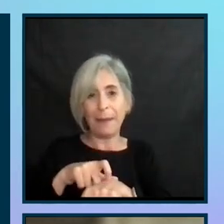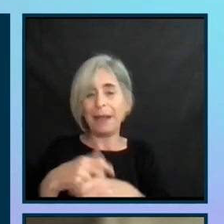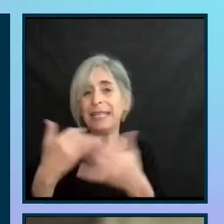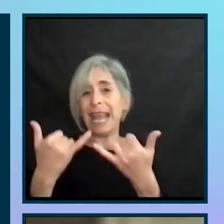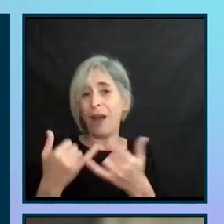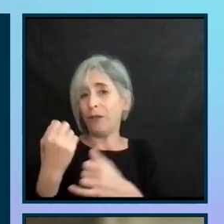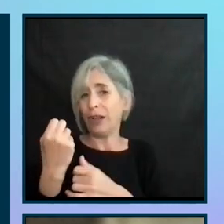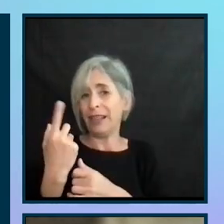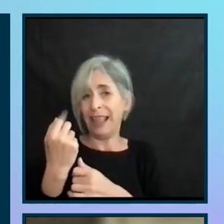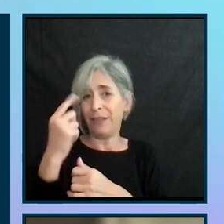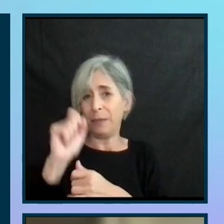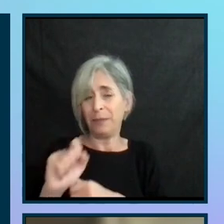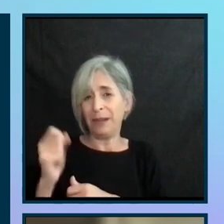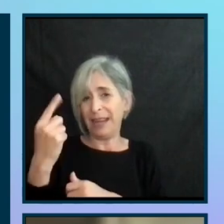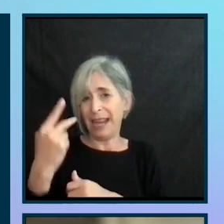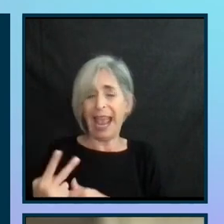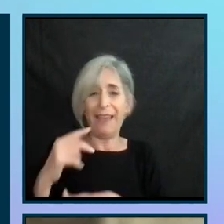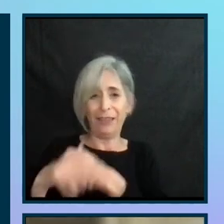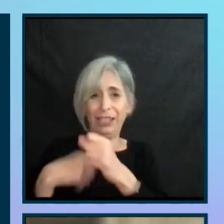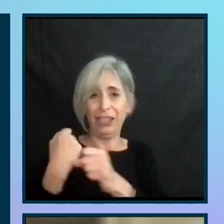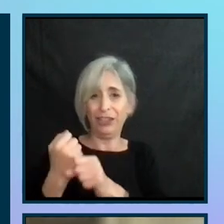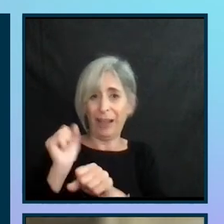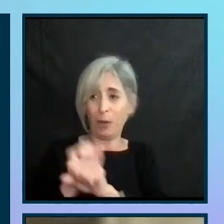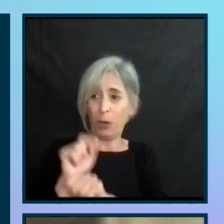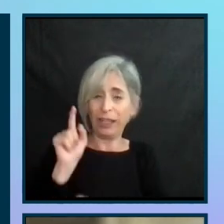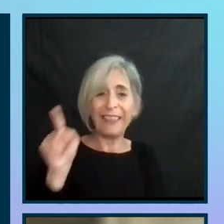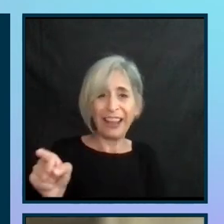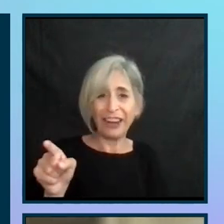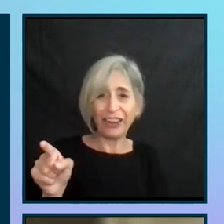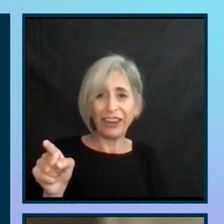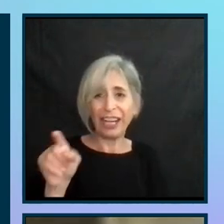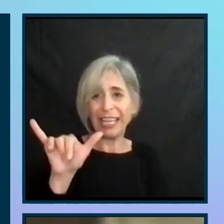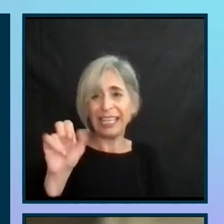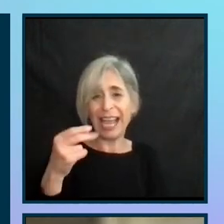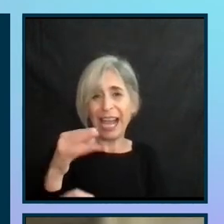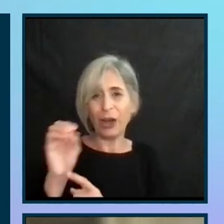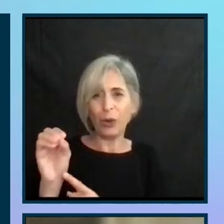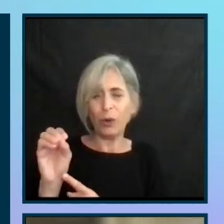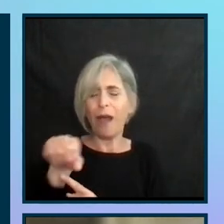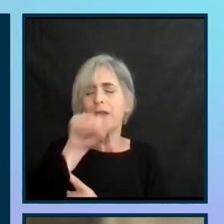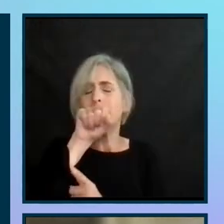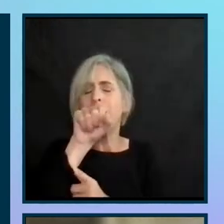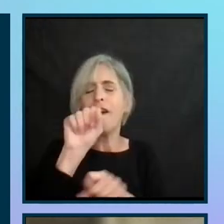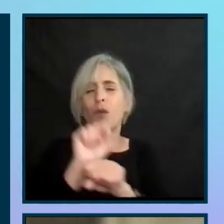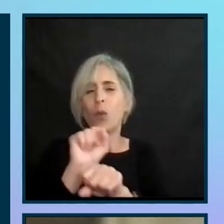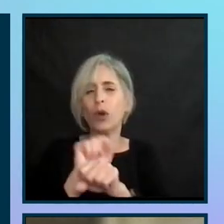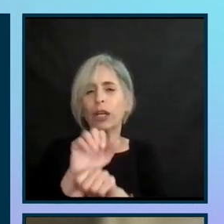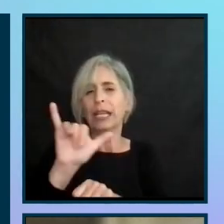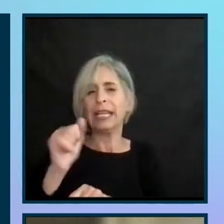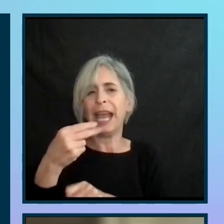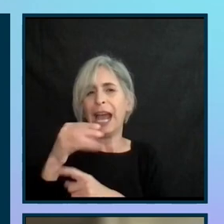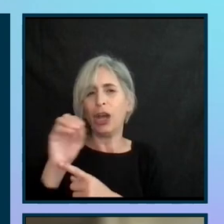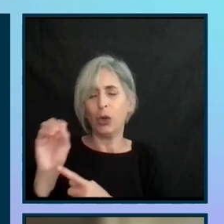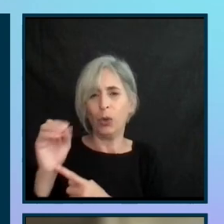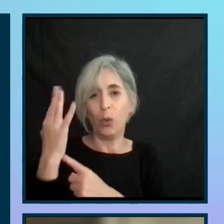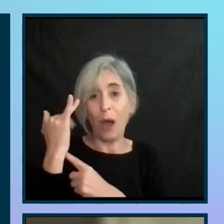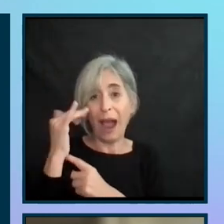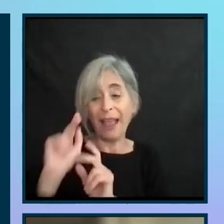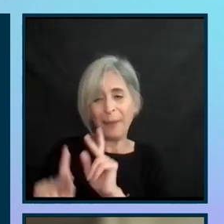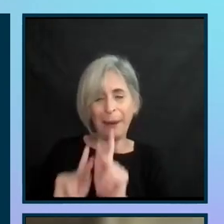11 and a half years. One of the reasons that I love working at Yahoo is the people,